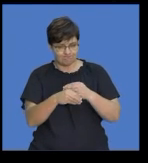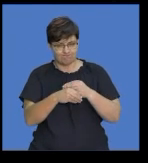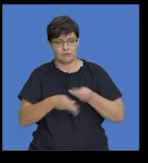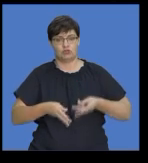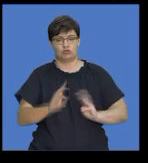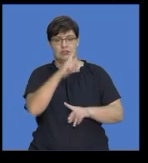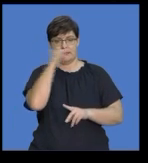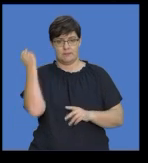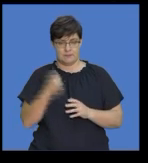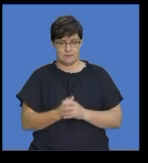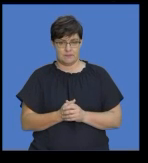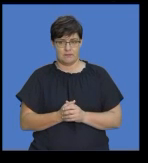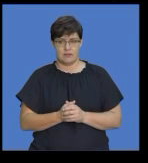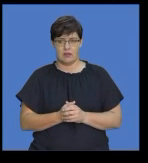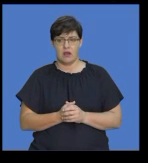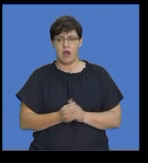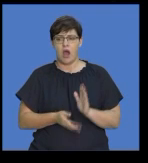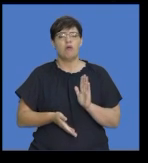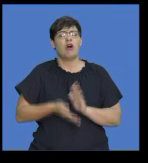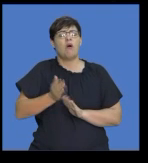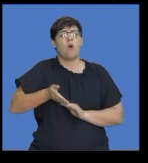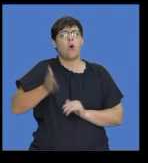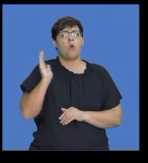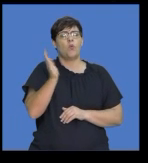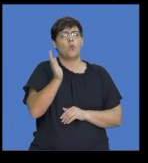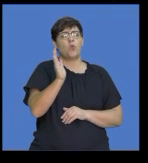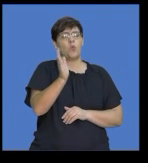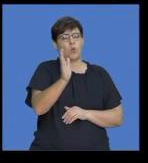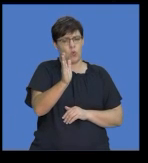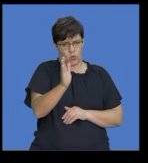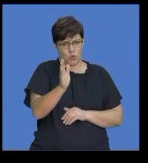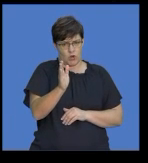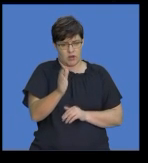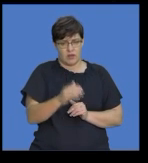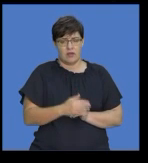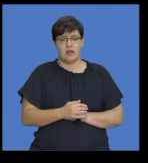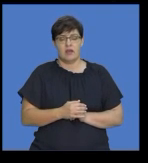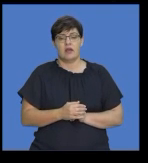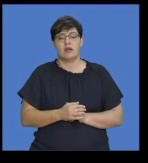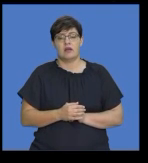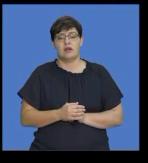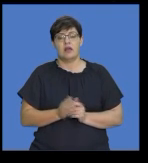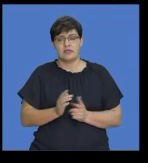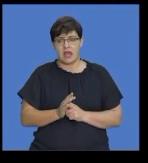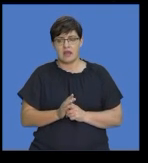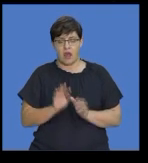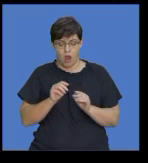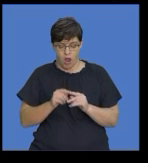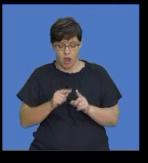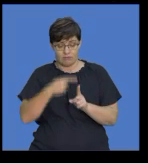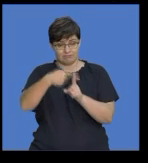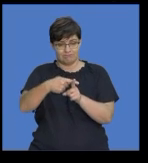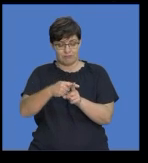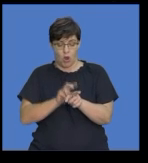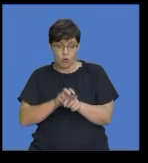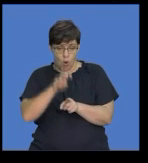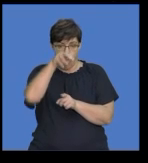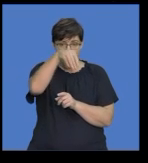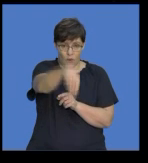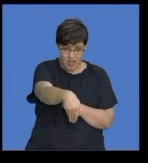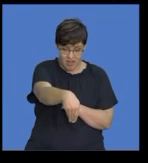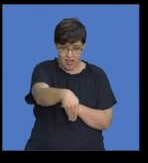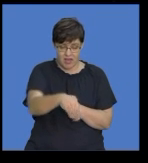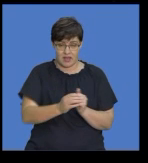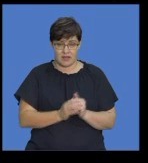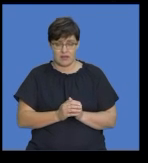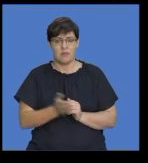is also another term that we could use and then also cross over remember we've mentioned that before so